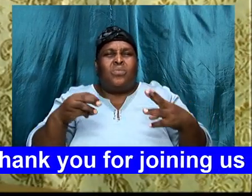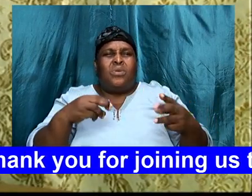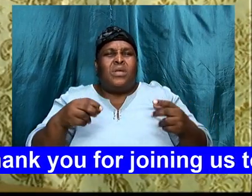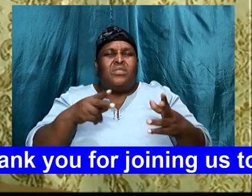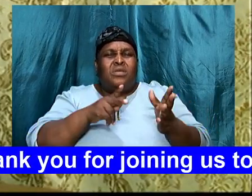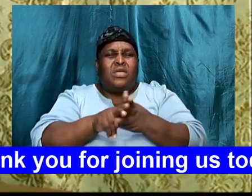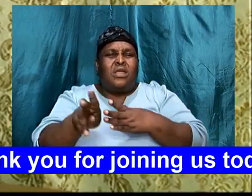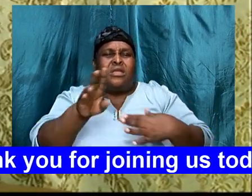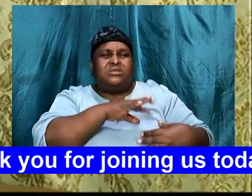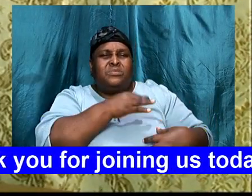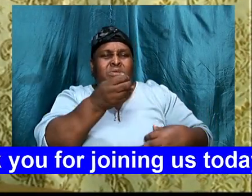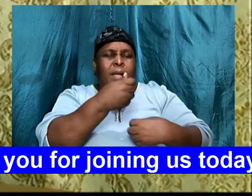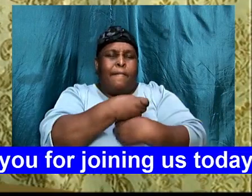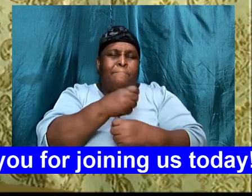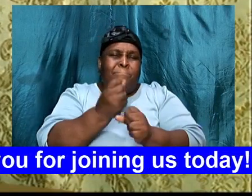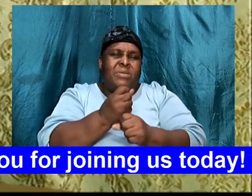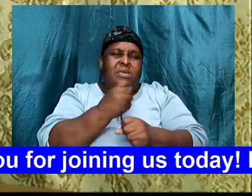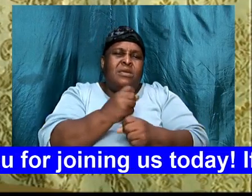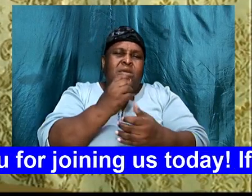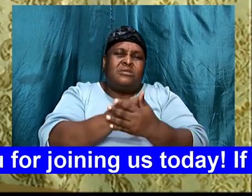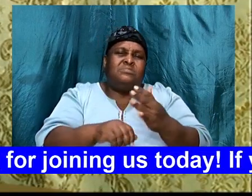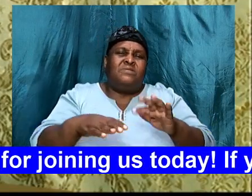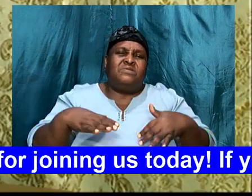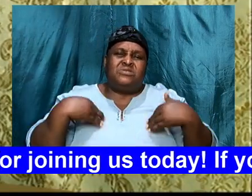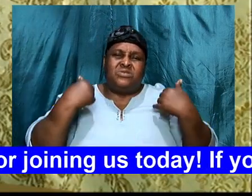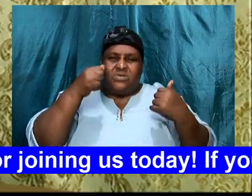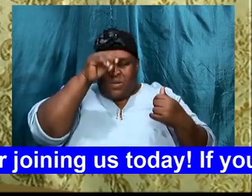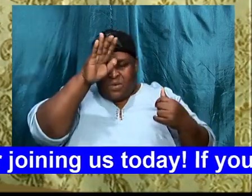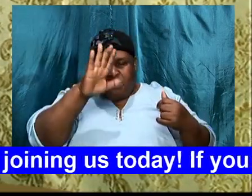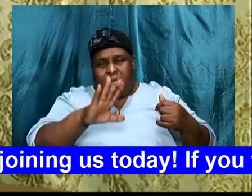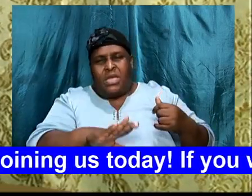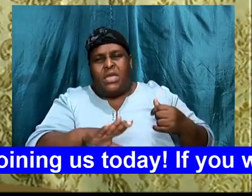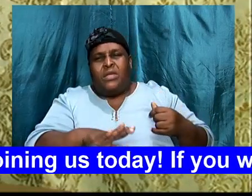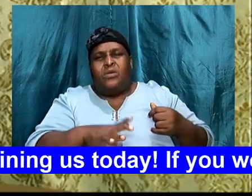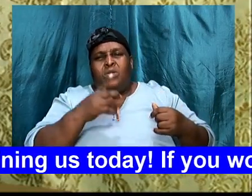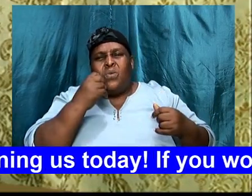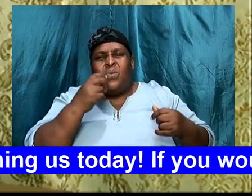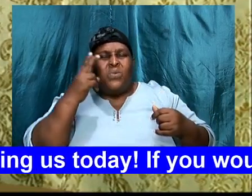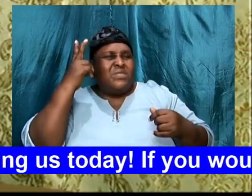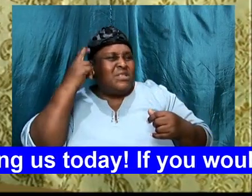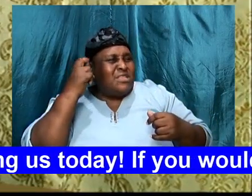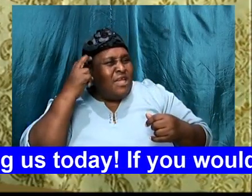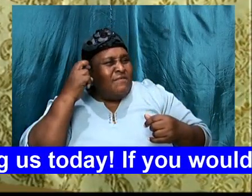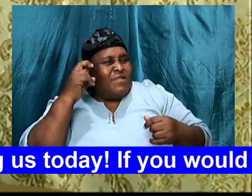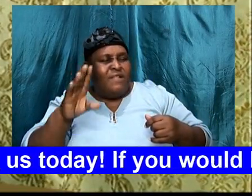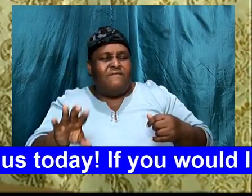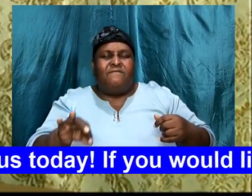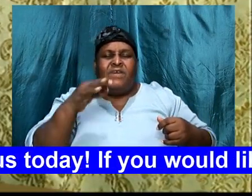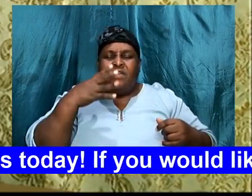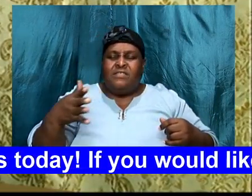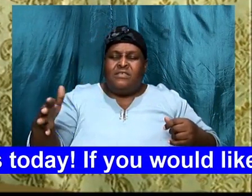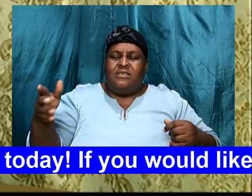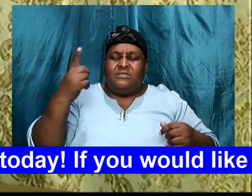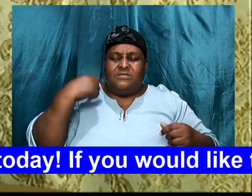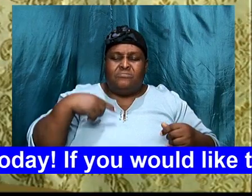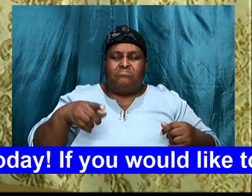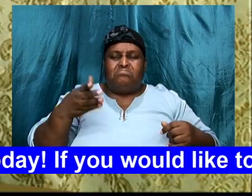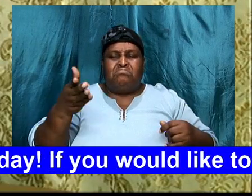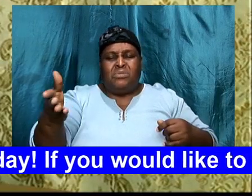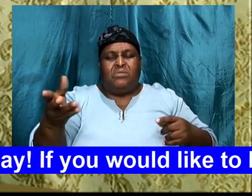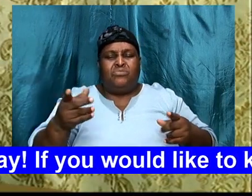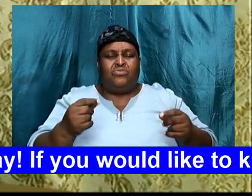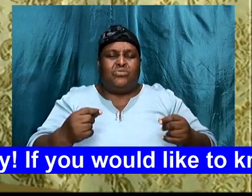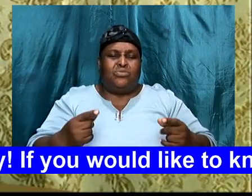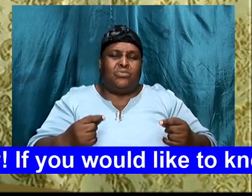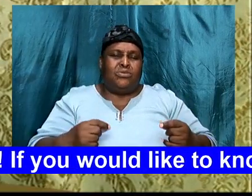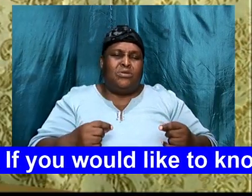you will cause, some of these young men, mighty God, who, who, who the devil has, fine things for them to do, you will cause,